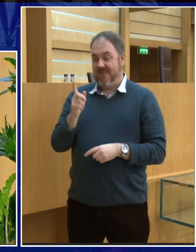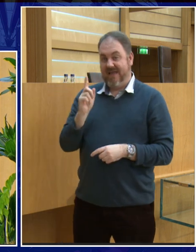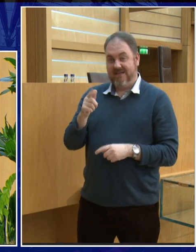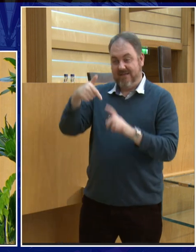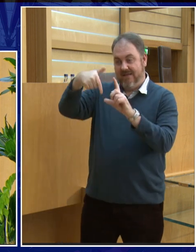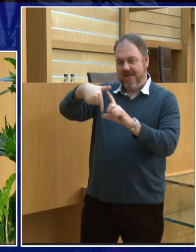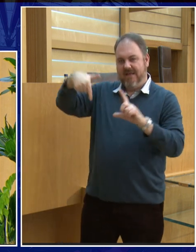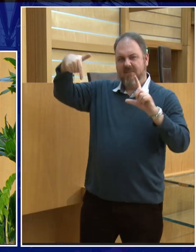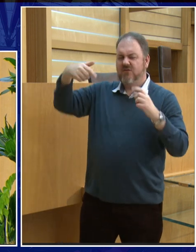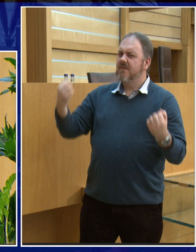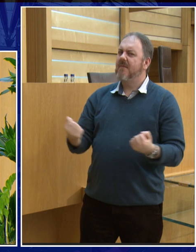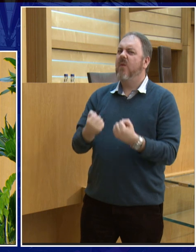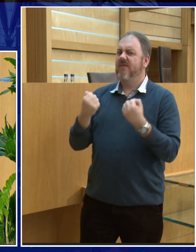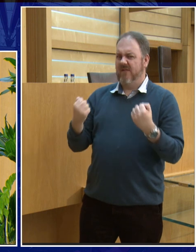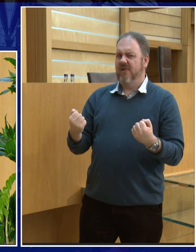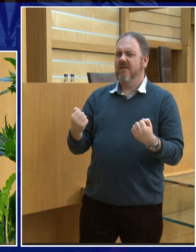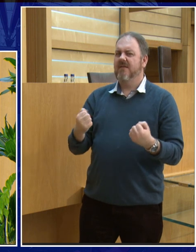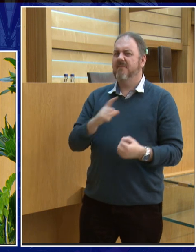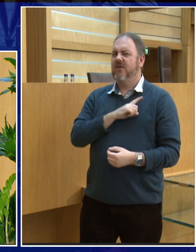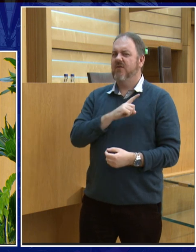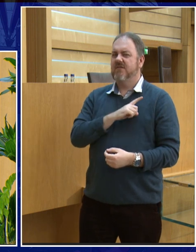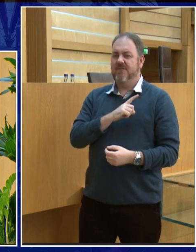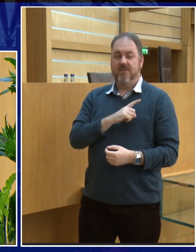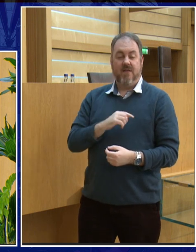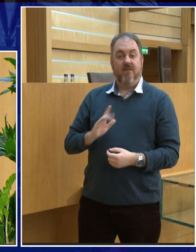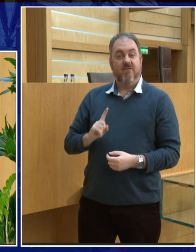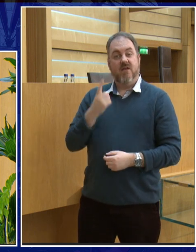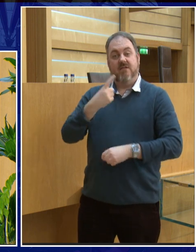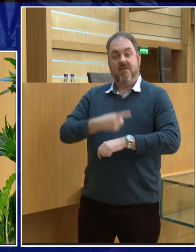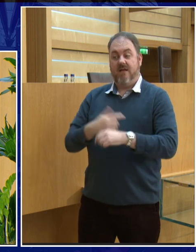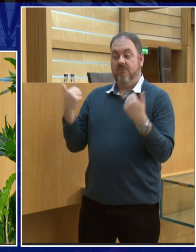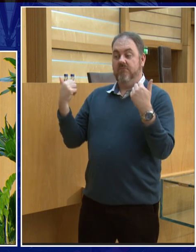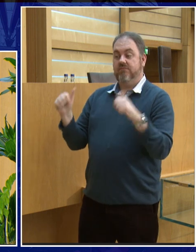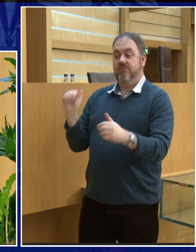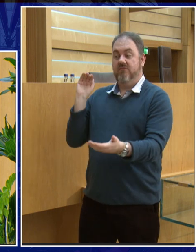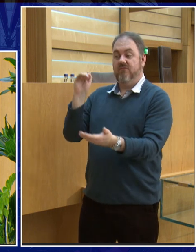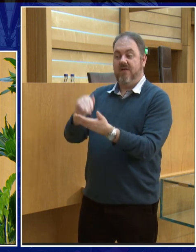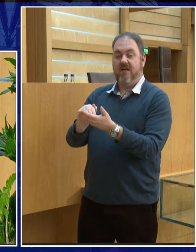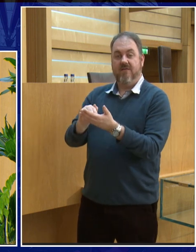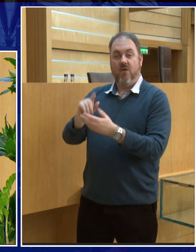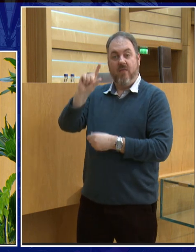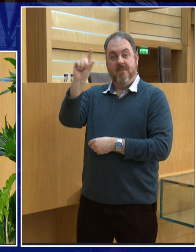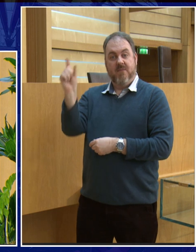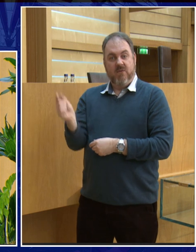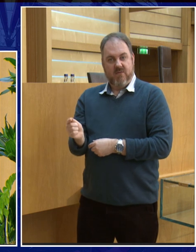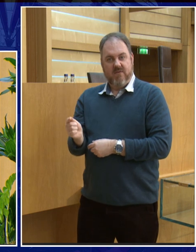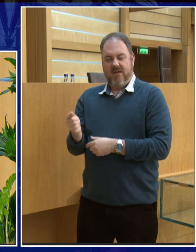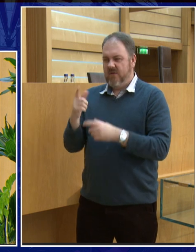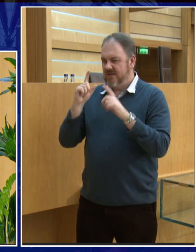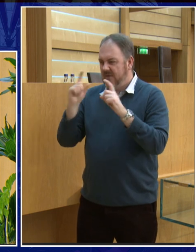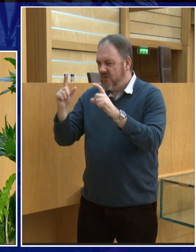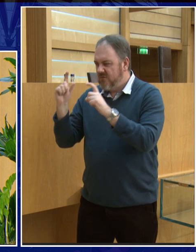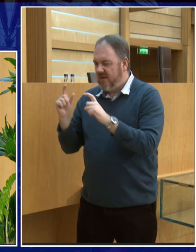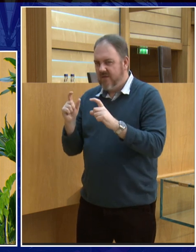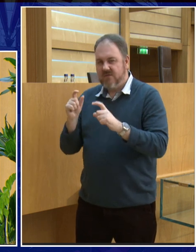another way because it's a powerful image. When we first went out to the moon and we started taking photographs and when we first went out into space we suddenly